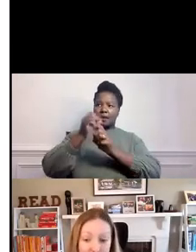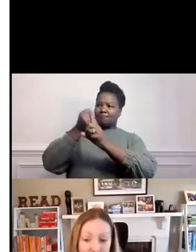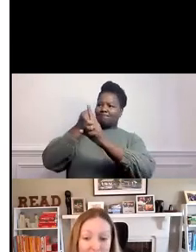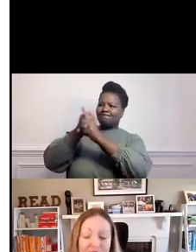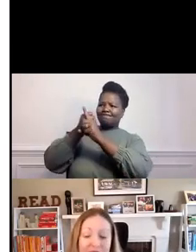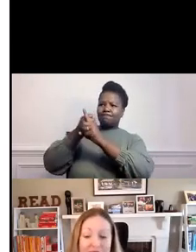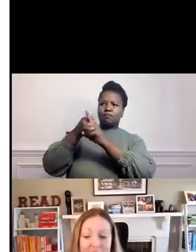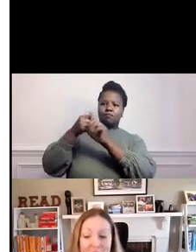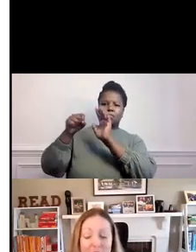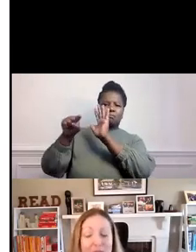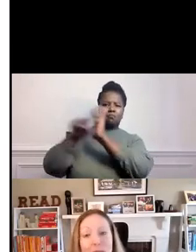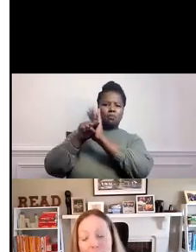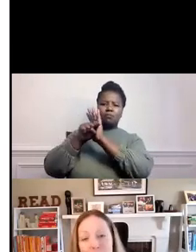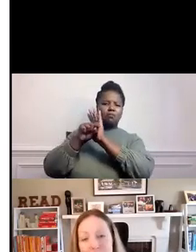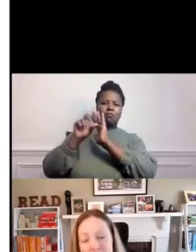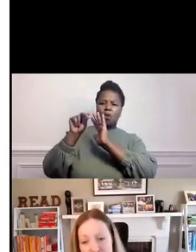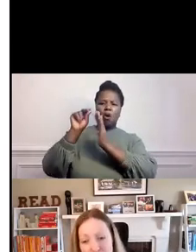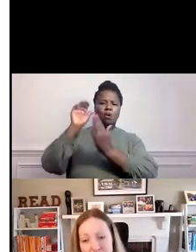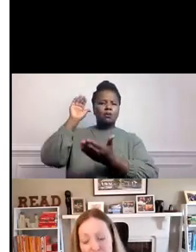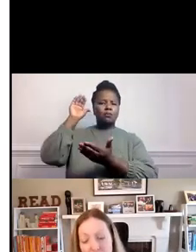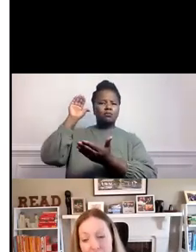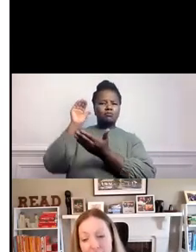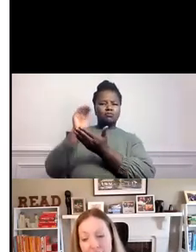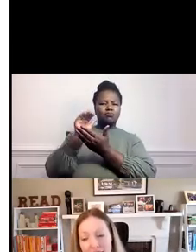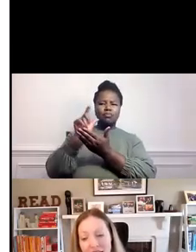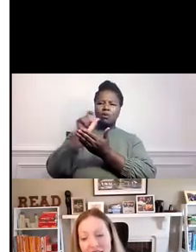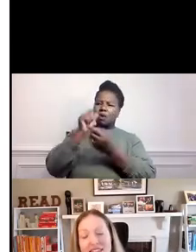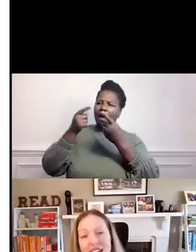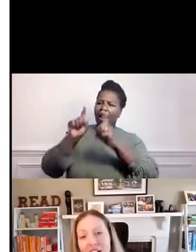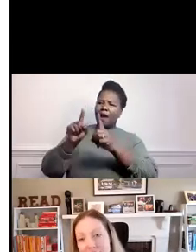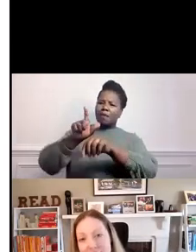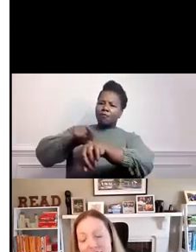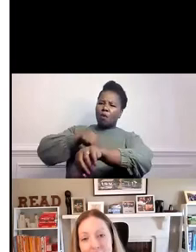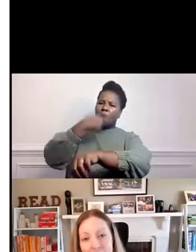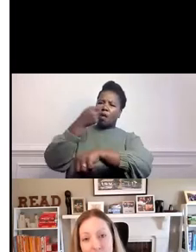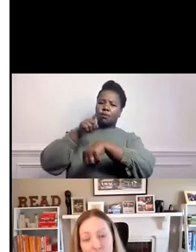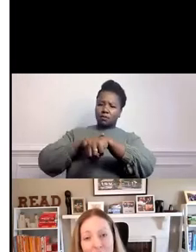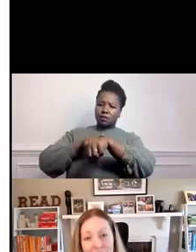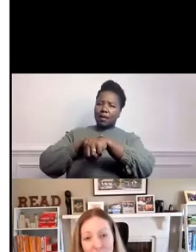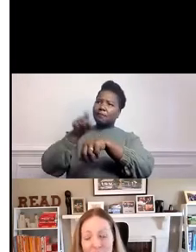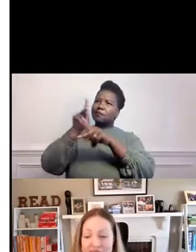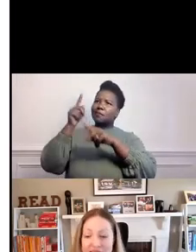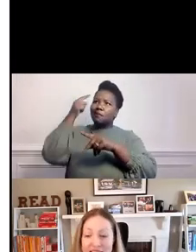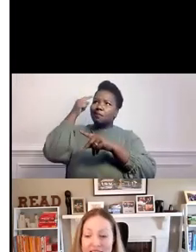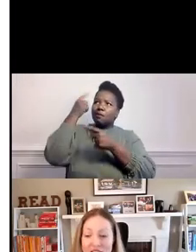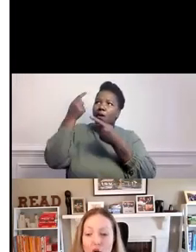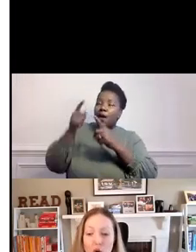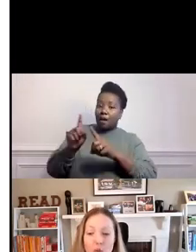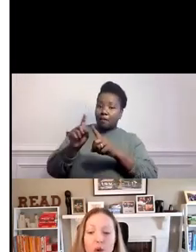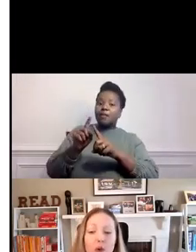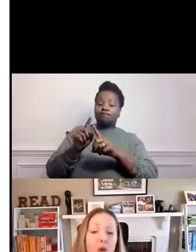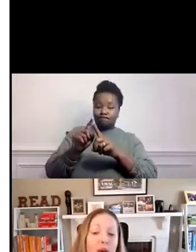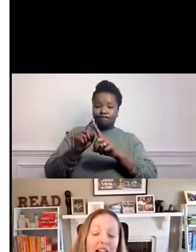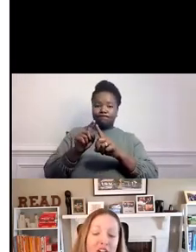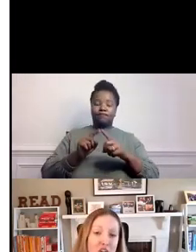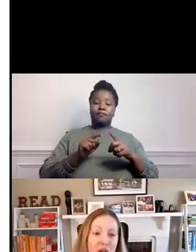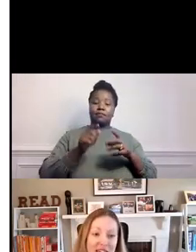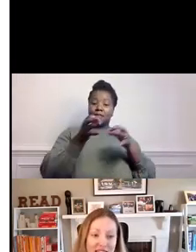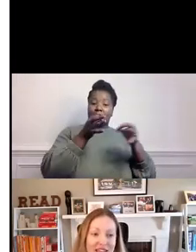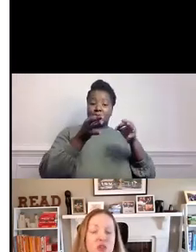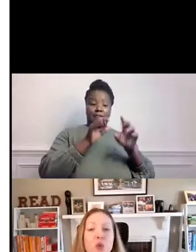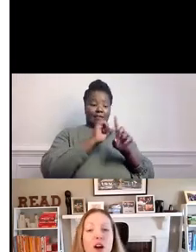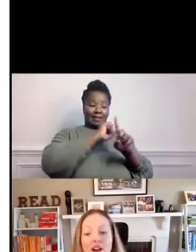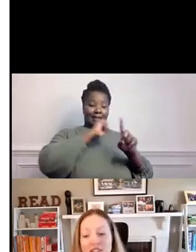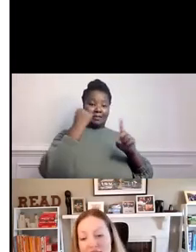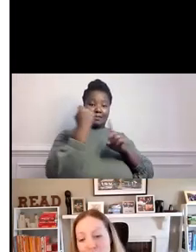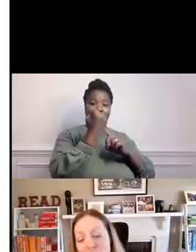long-term than many people initially thought? And there, in scenario one, we see this pull back to